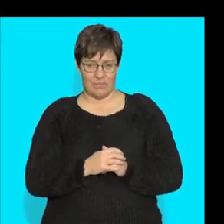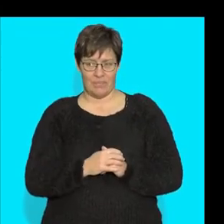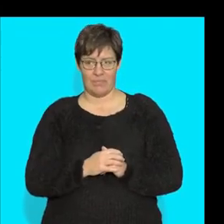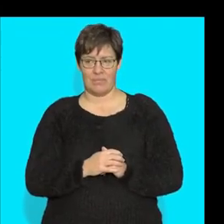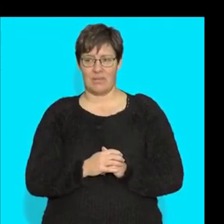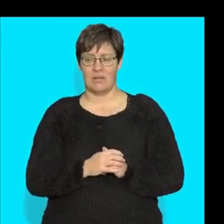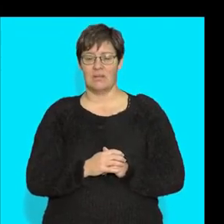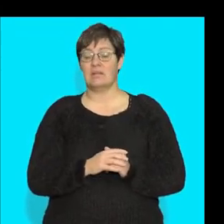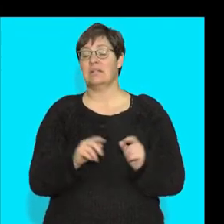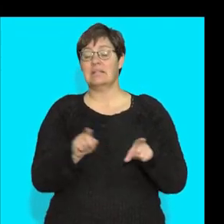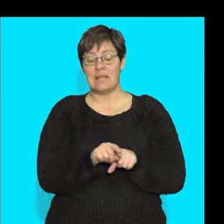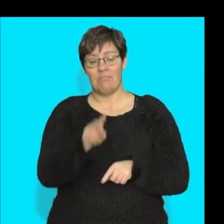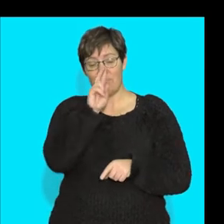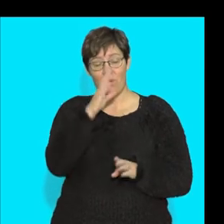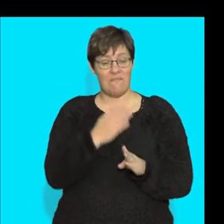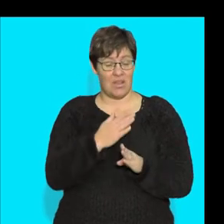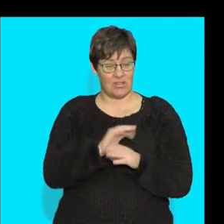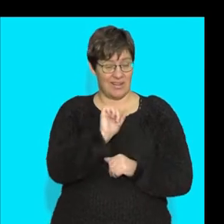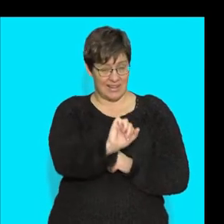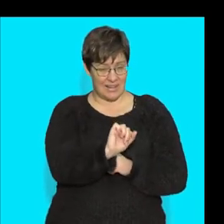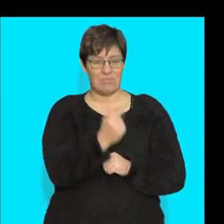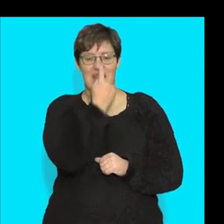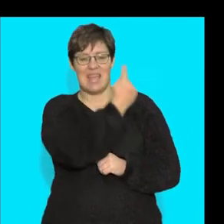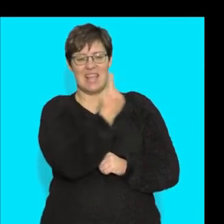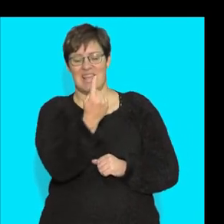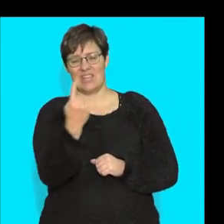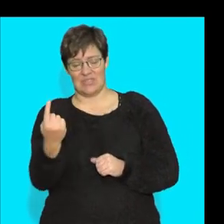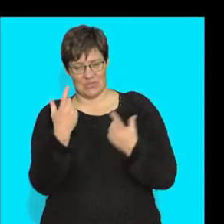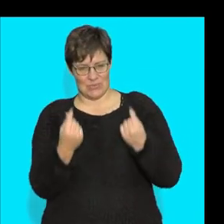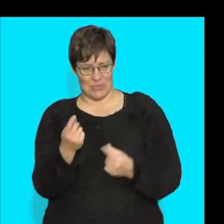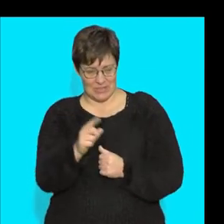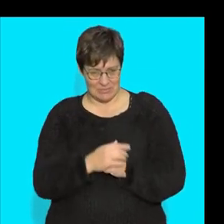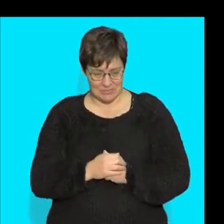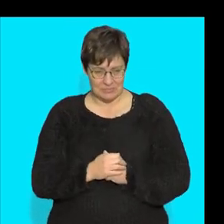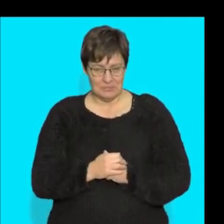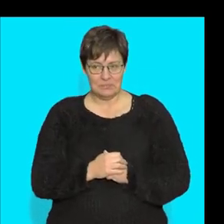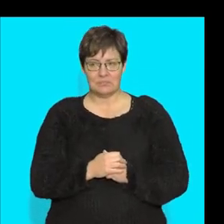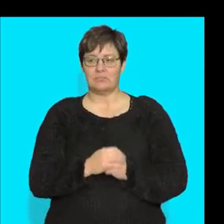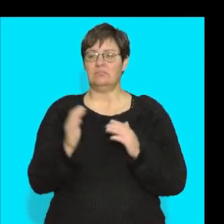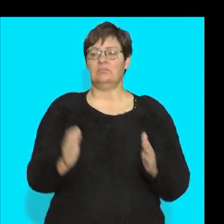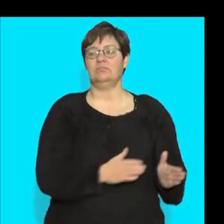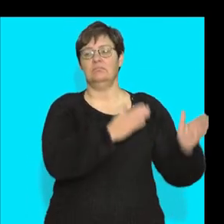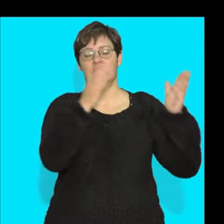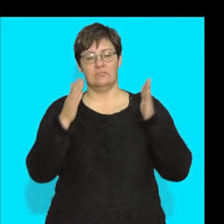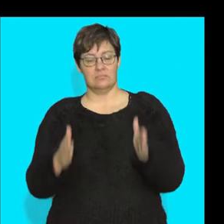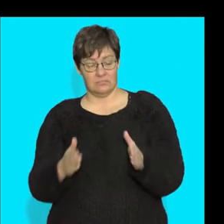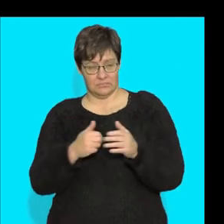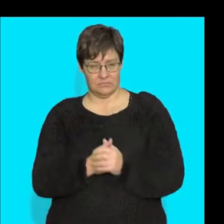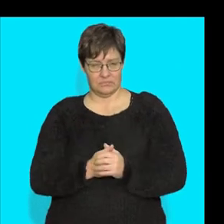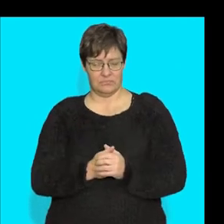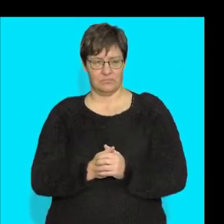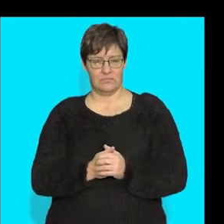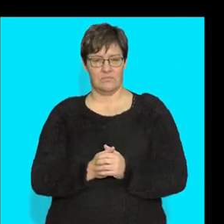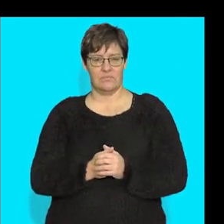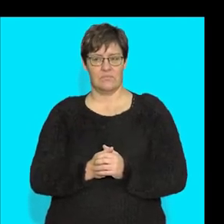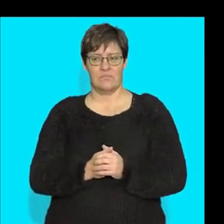All right. So as I said there, when we look at the function, that's what each of them are going to do. Now, the next thing that we're going